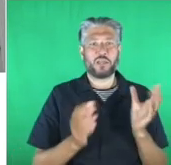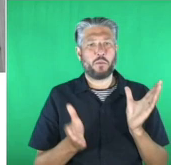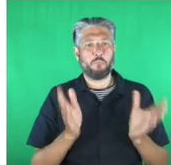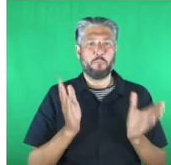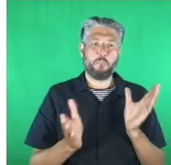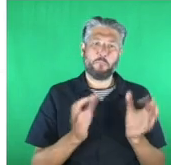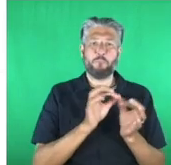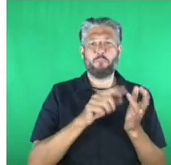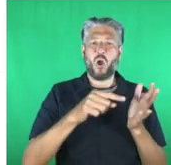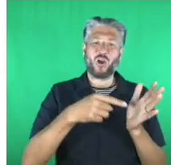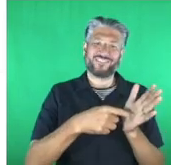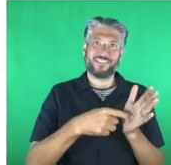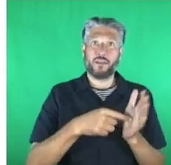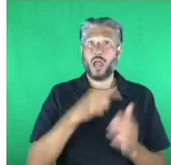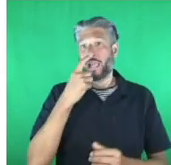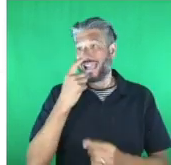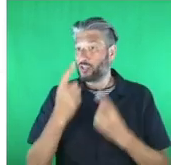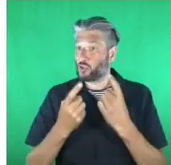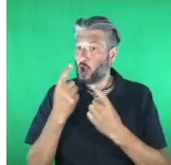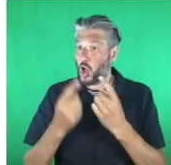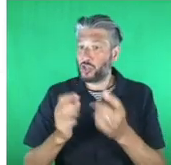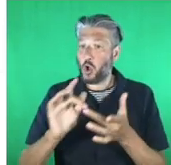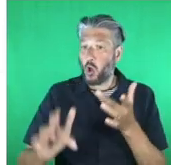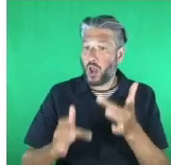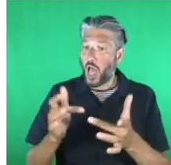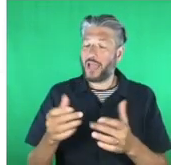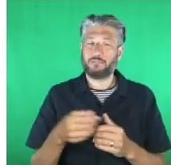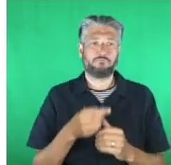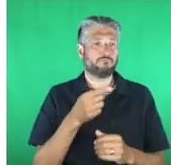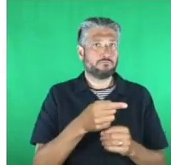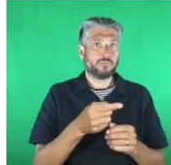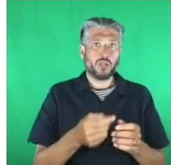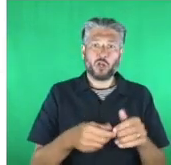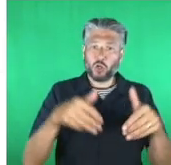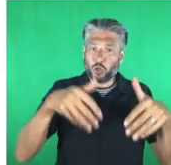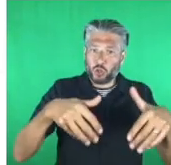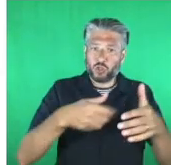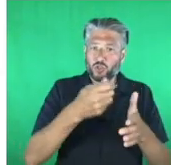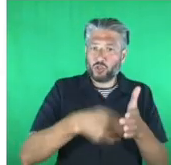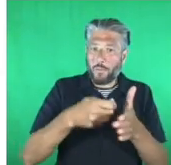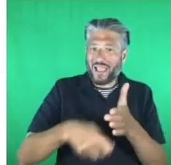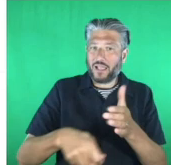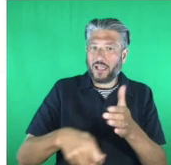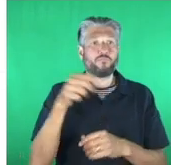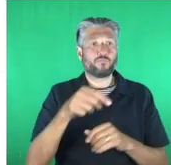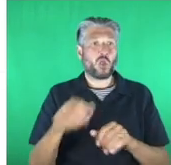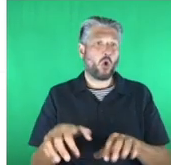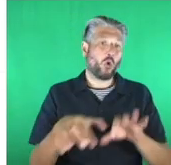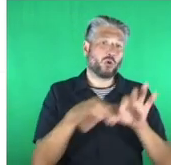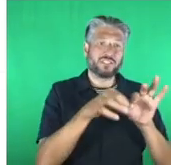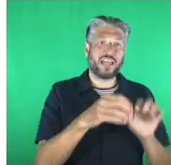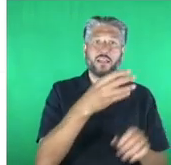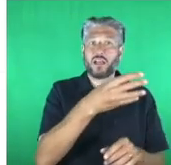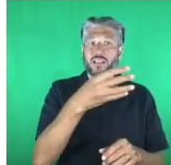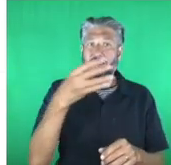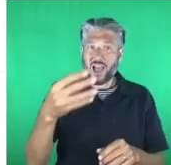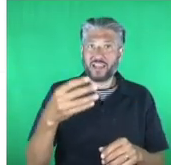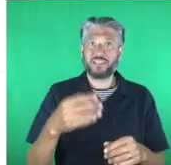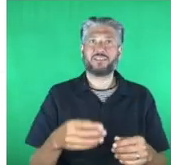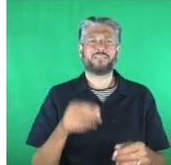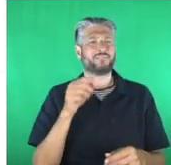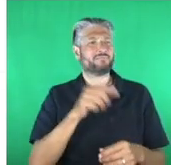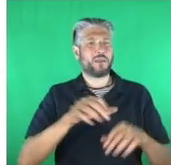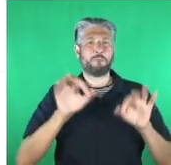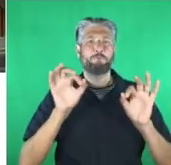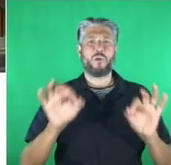online just talk or even contact emergency services if necessary a perfect friend the elderly or the